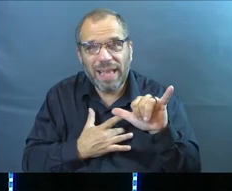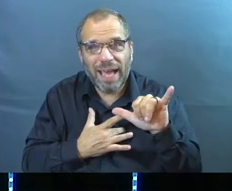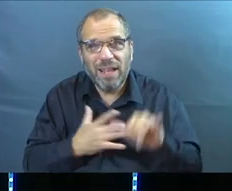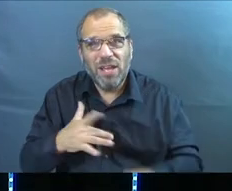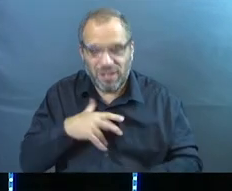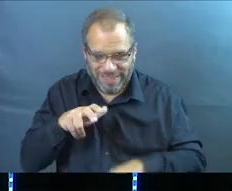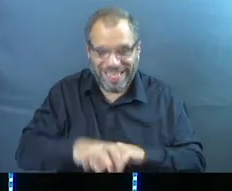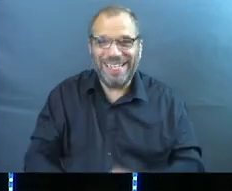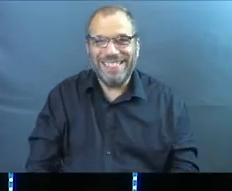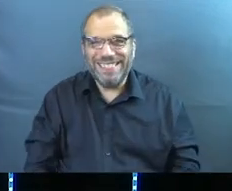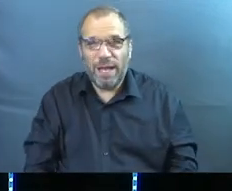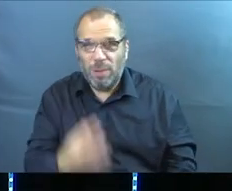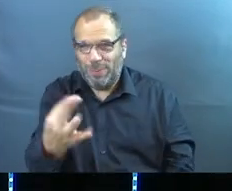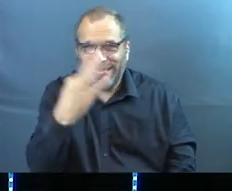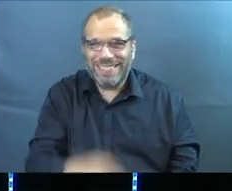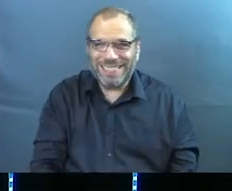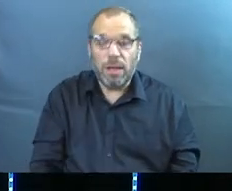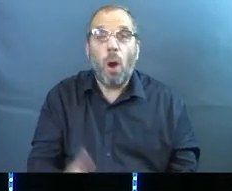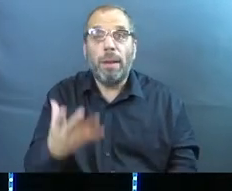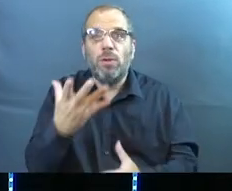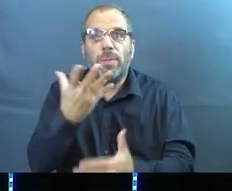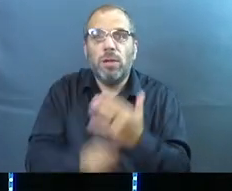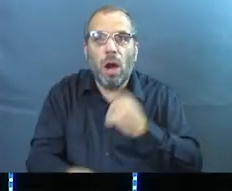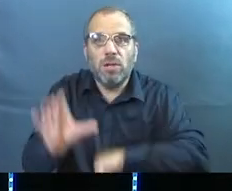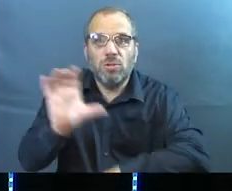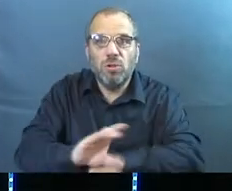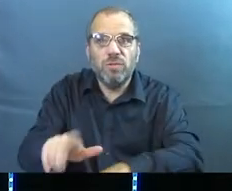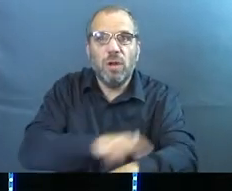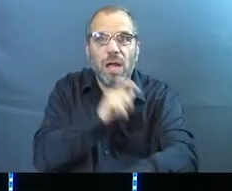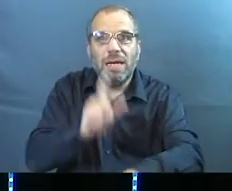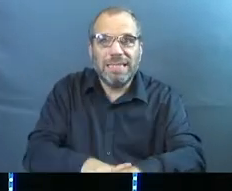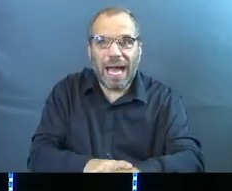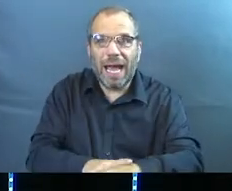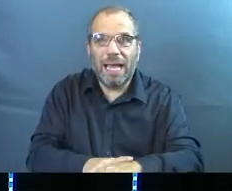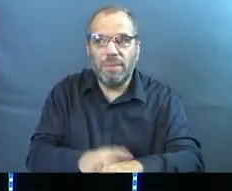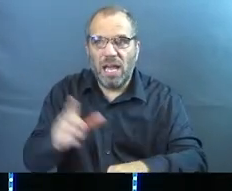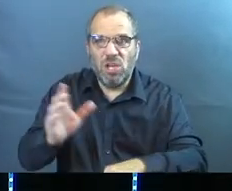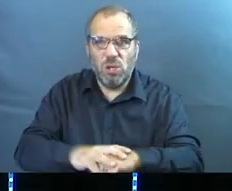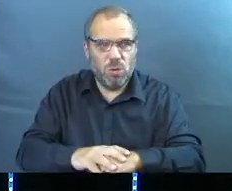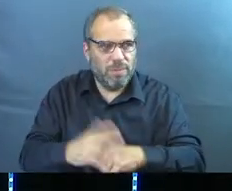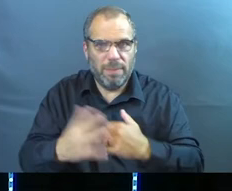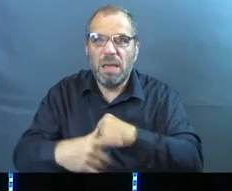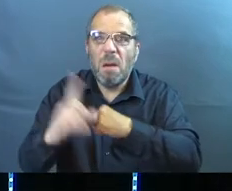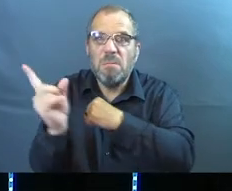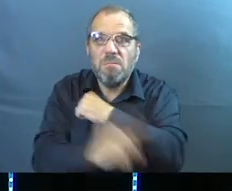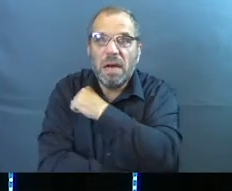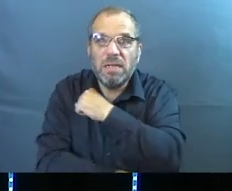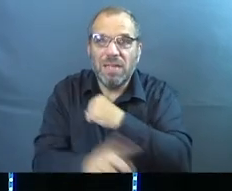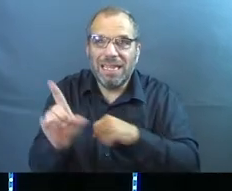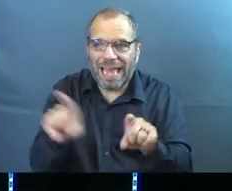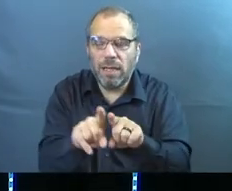Have you ever felt like you've walked away from God so much that you ought to be in the penalty box for a while?